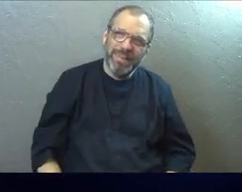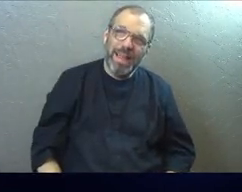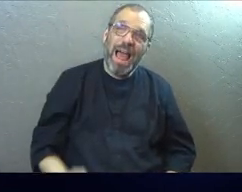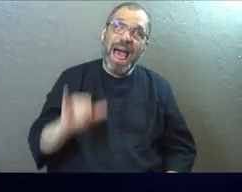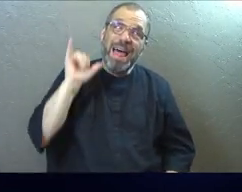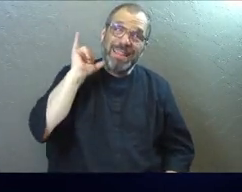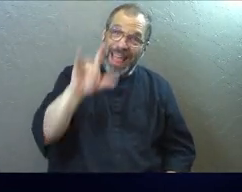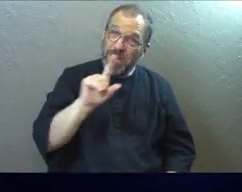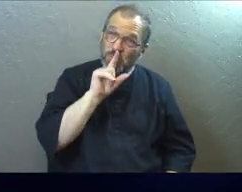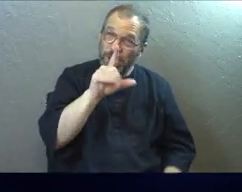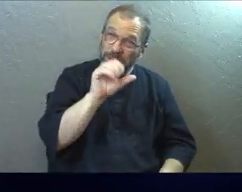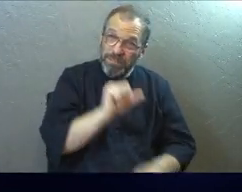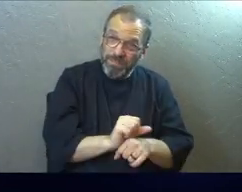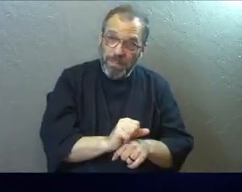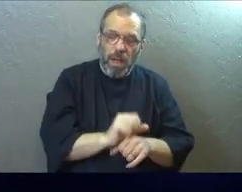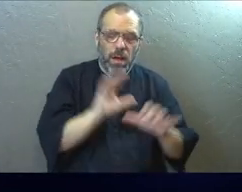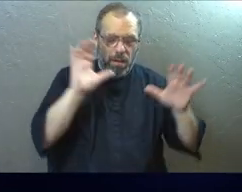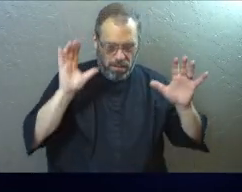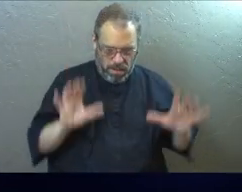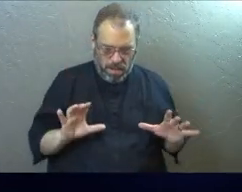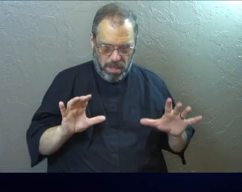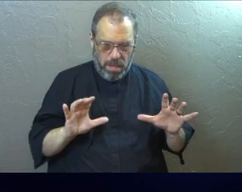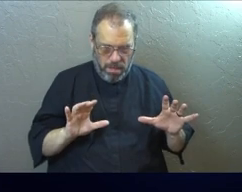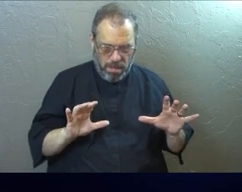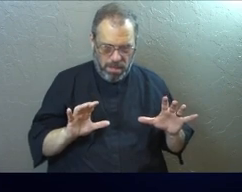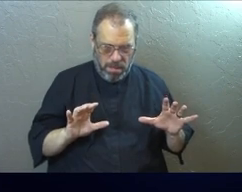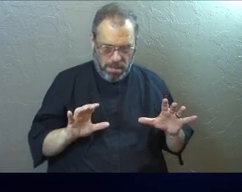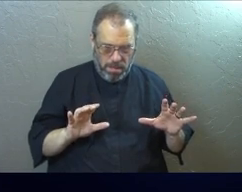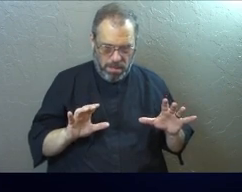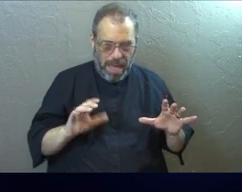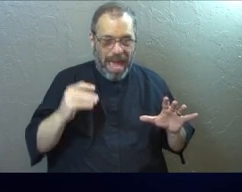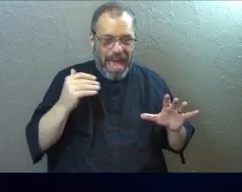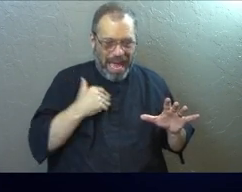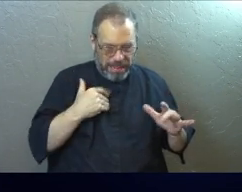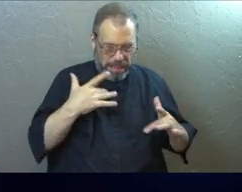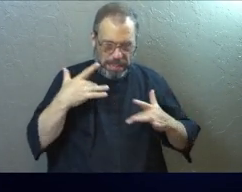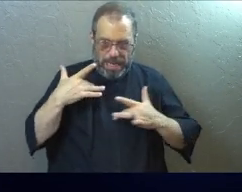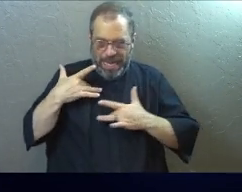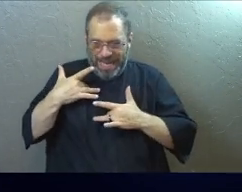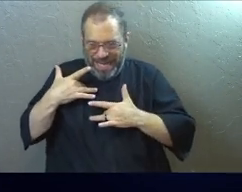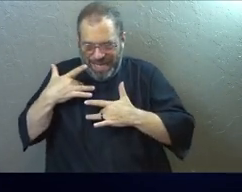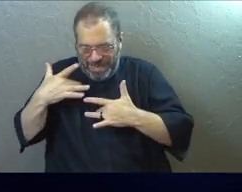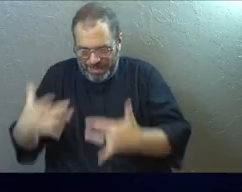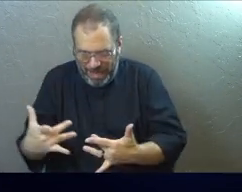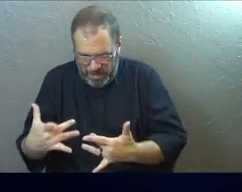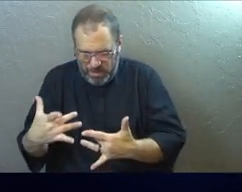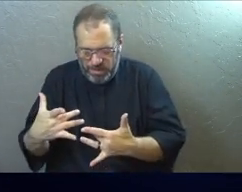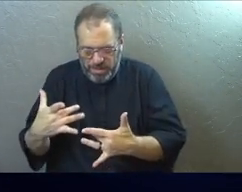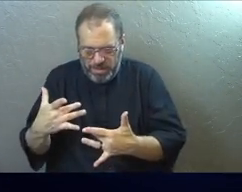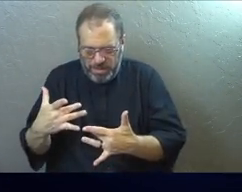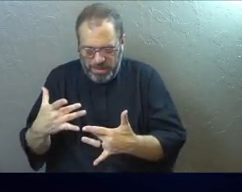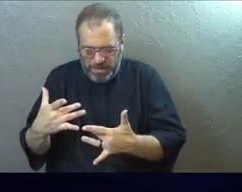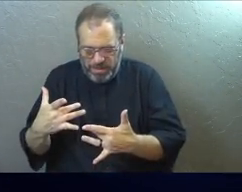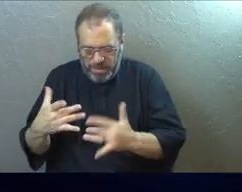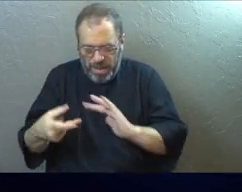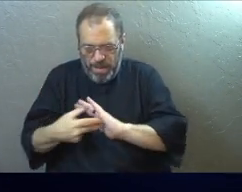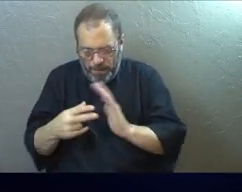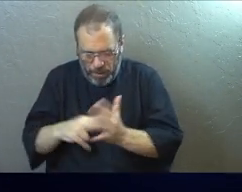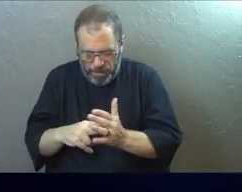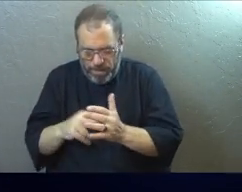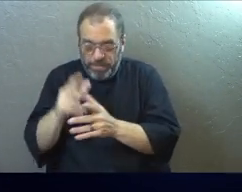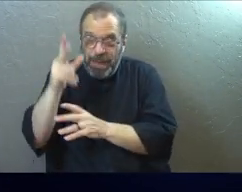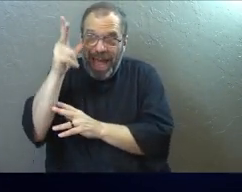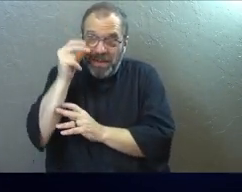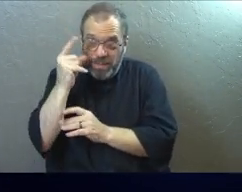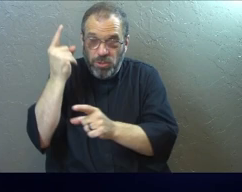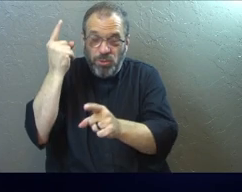That's the reality that we need to face and we need to go, okay, if that's the case, I need to intentionally plug into the right places and listen